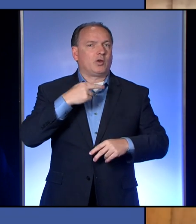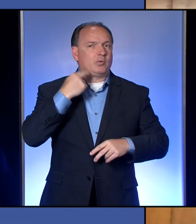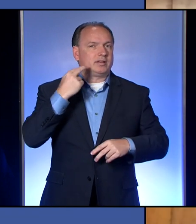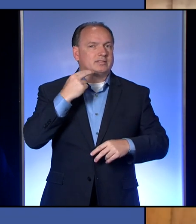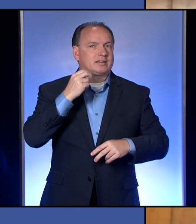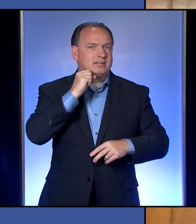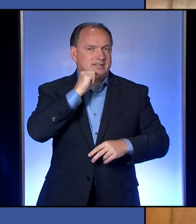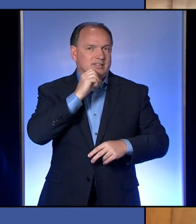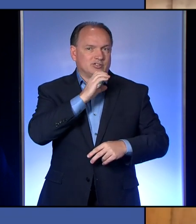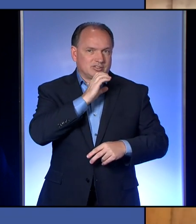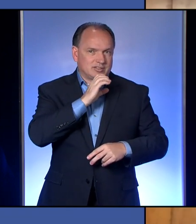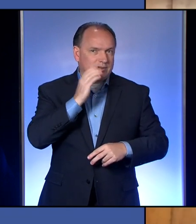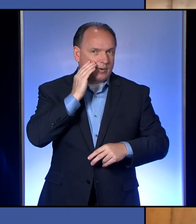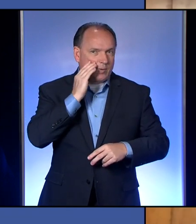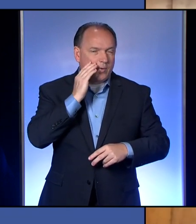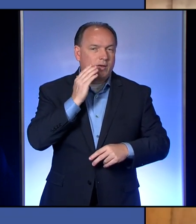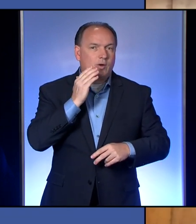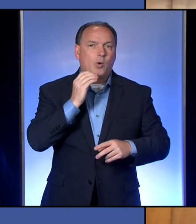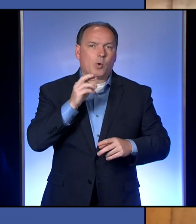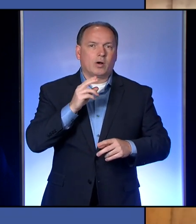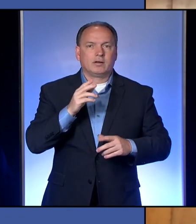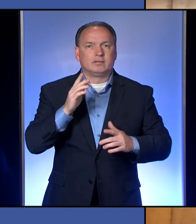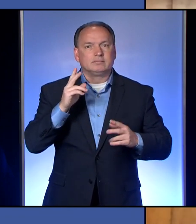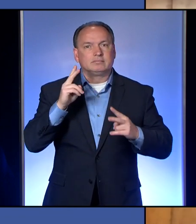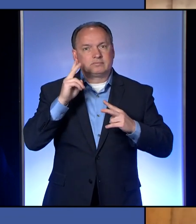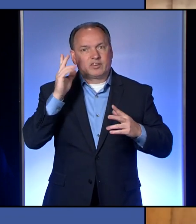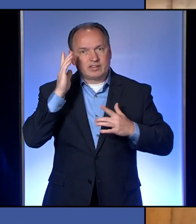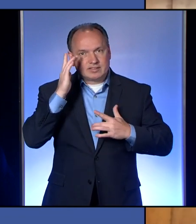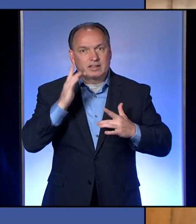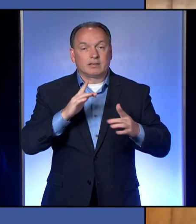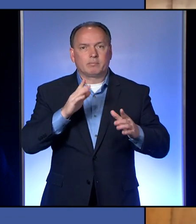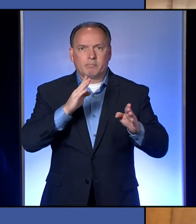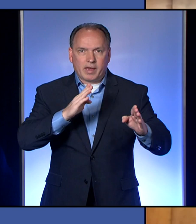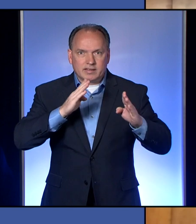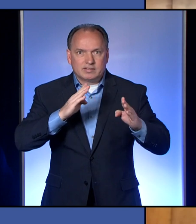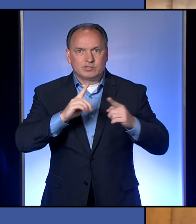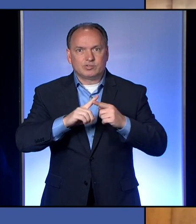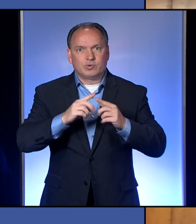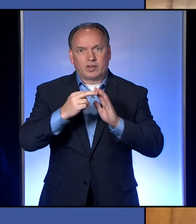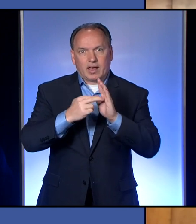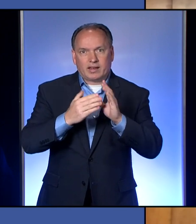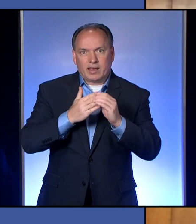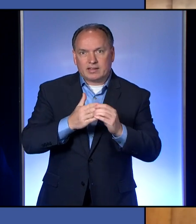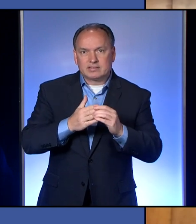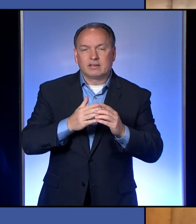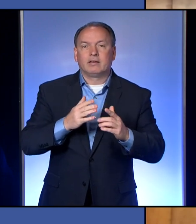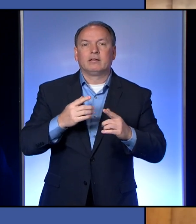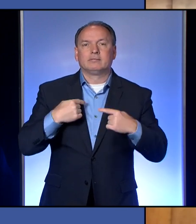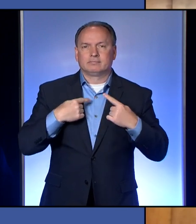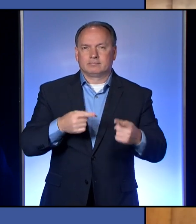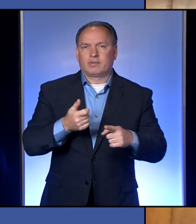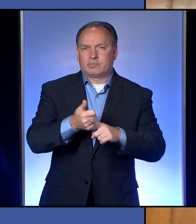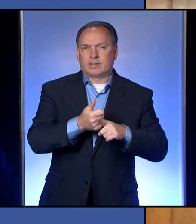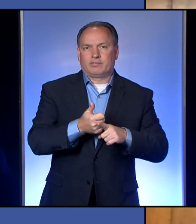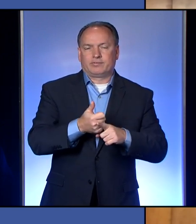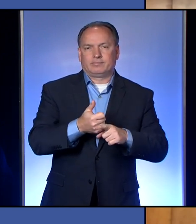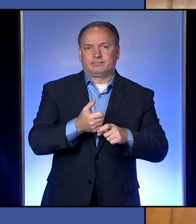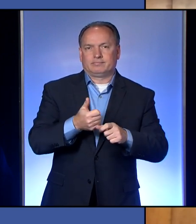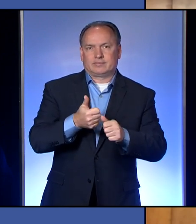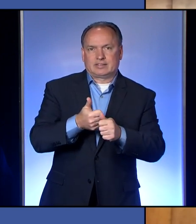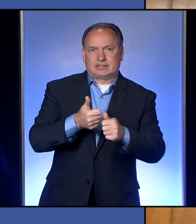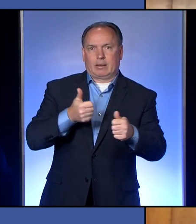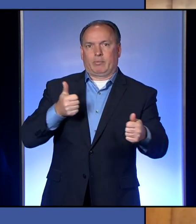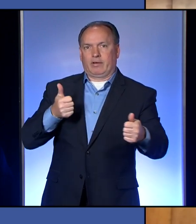elderly and the chronically ill, paid very close attention to those guidelines and have basically kept themselves away